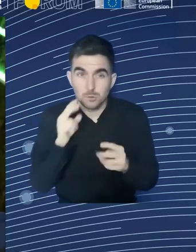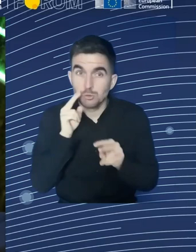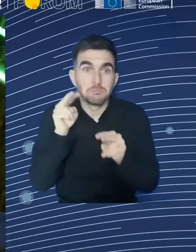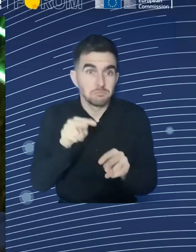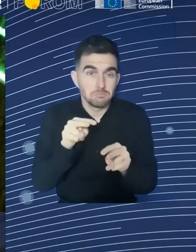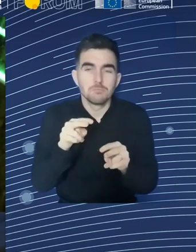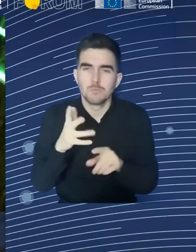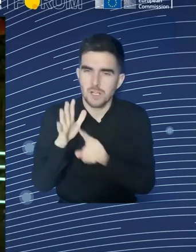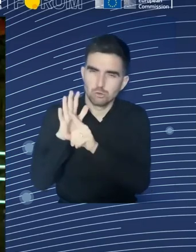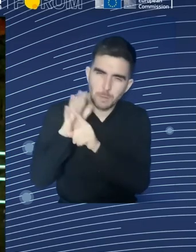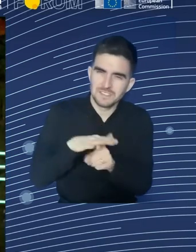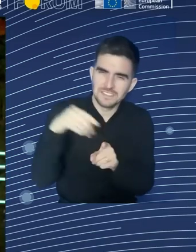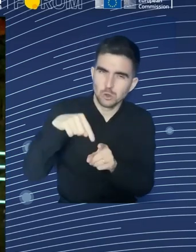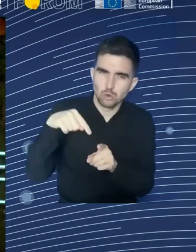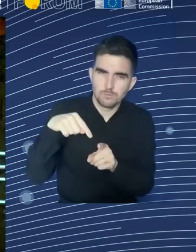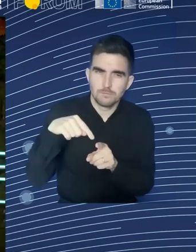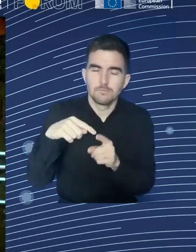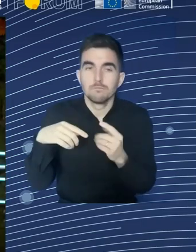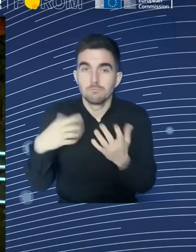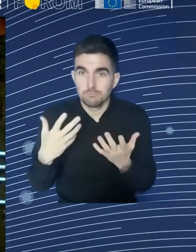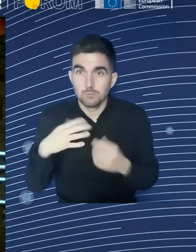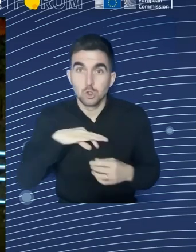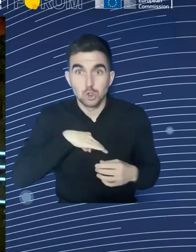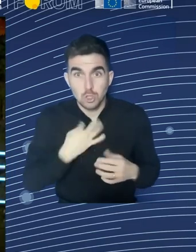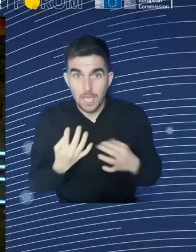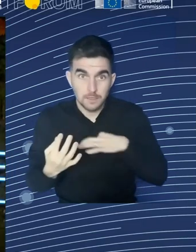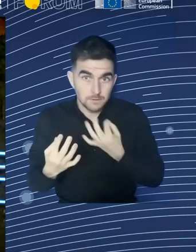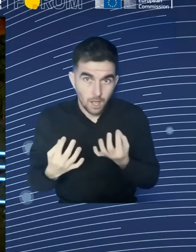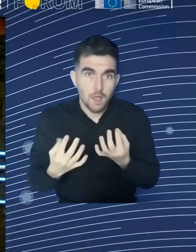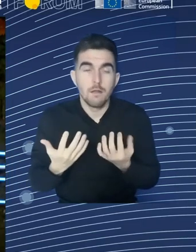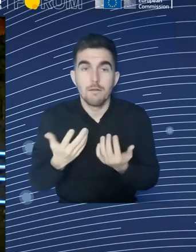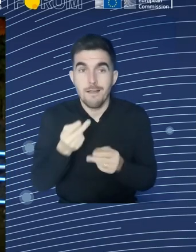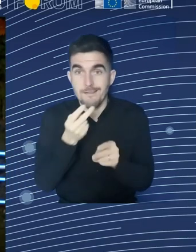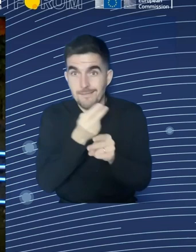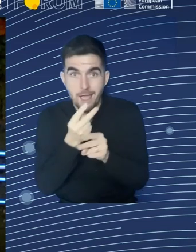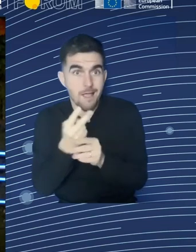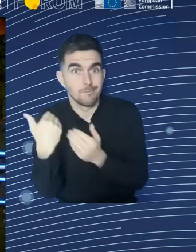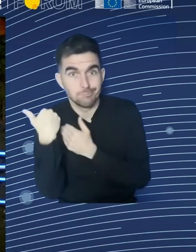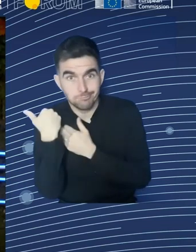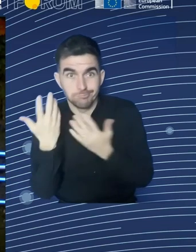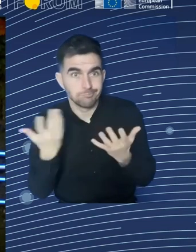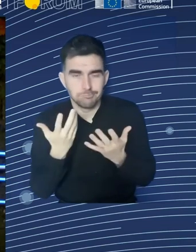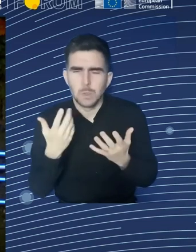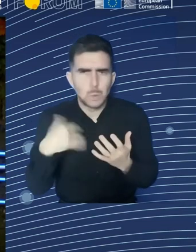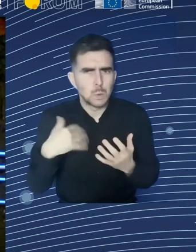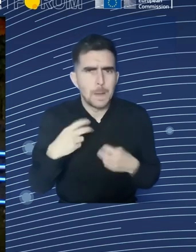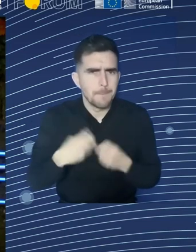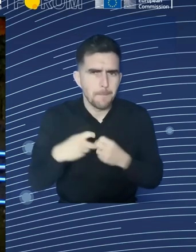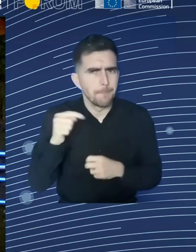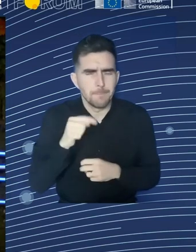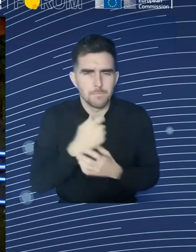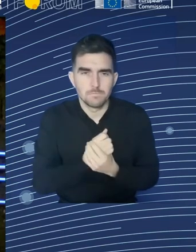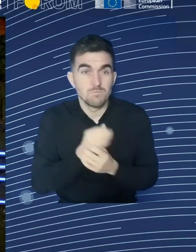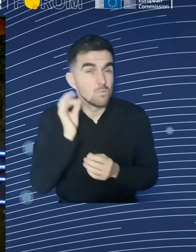population, so that is why it is so important. But any kind of discrimination has to be really taken very